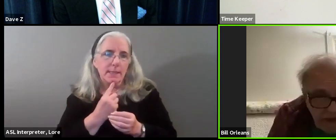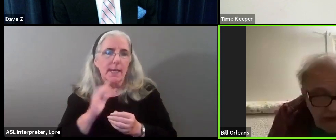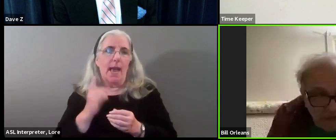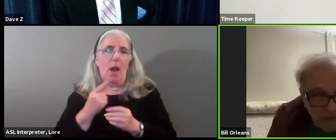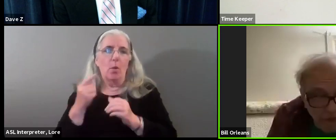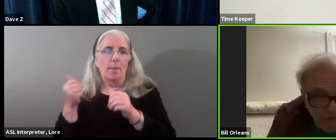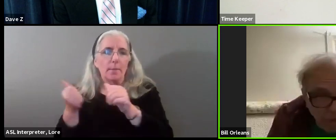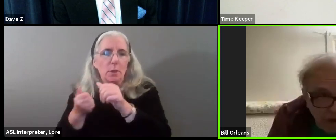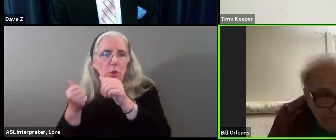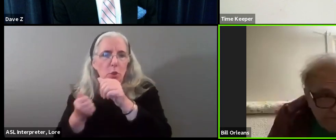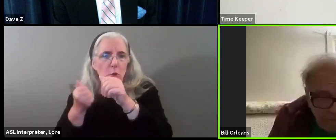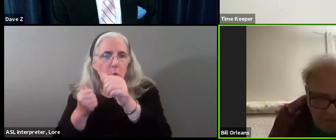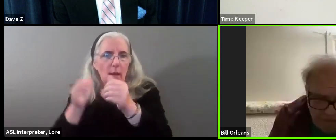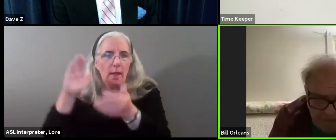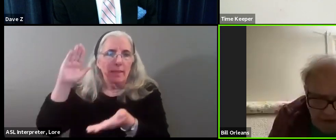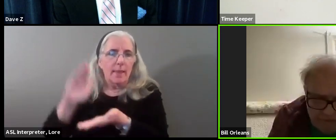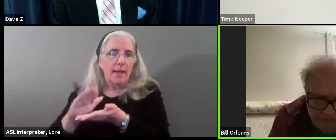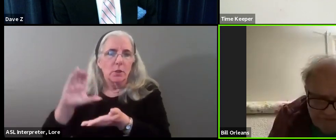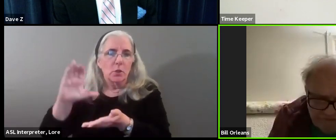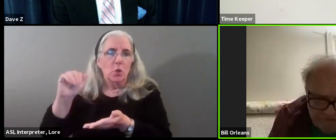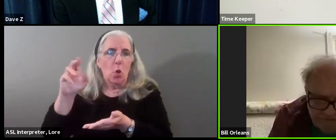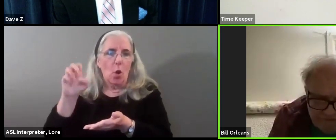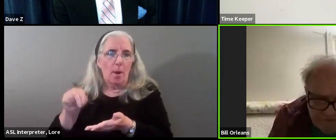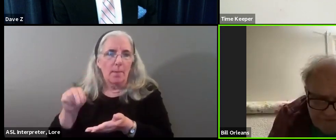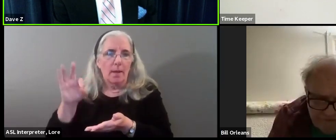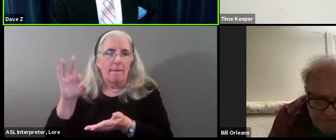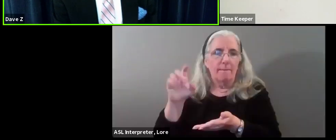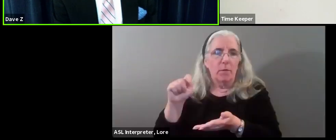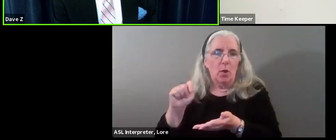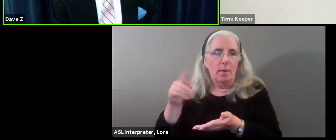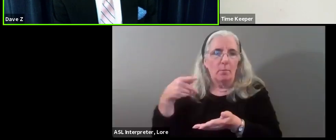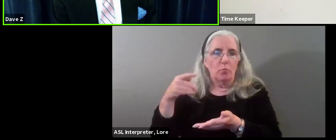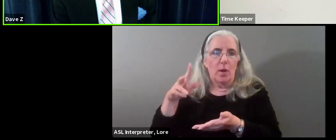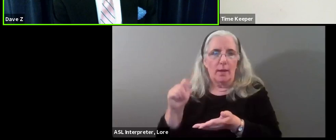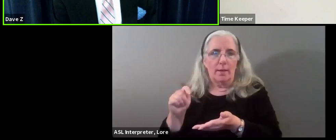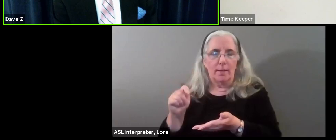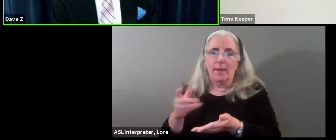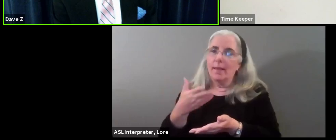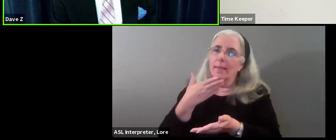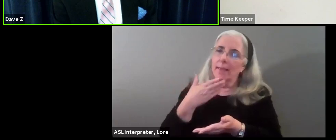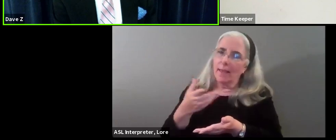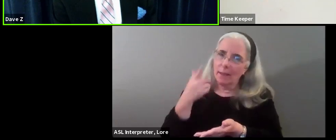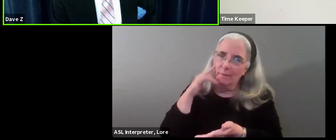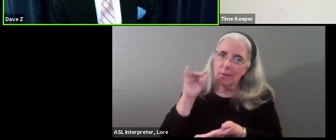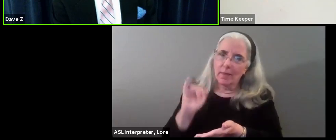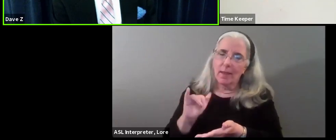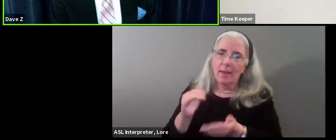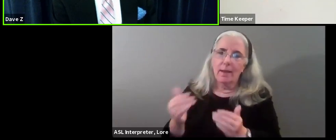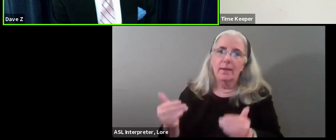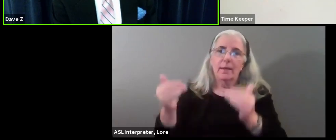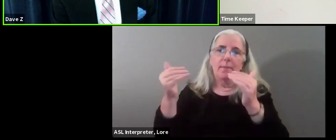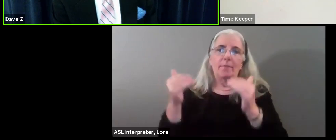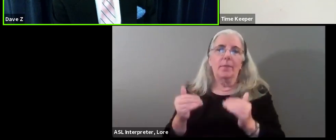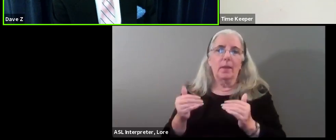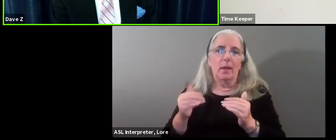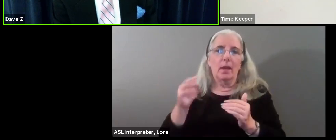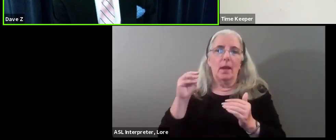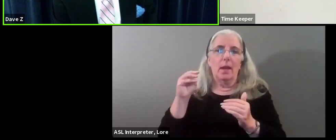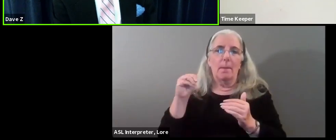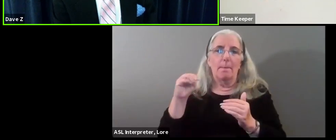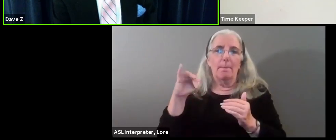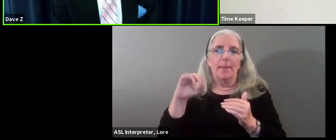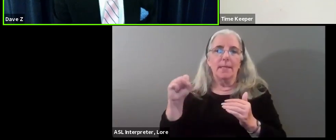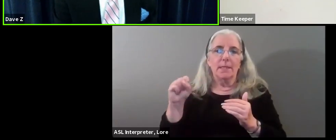lesser carbon footprint. Thank you for sharing those thoughts with us, sir. Let's move on now to Ms. Weaver.